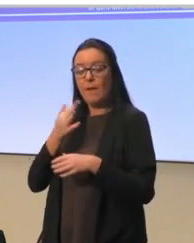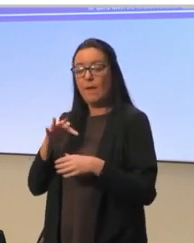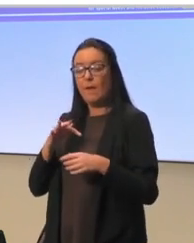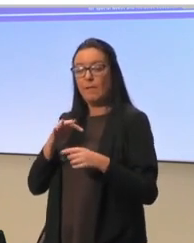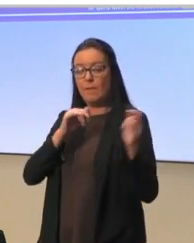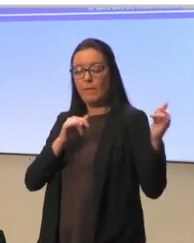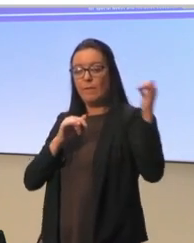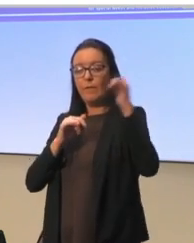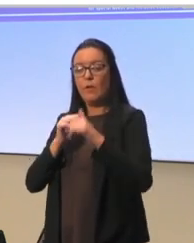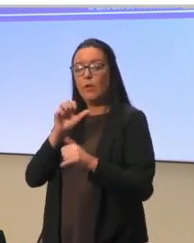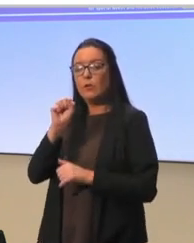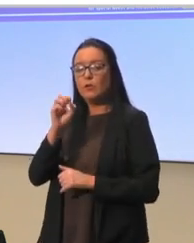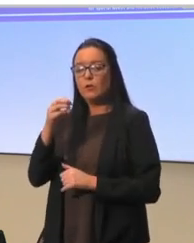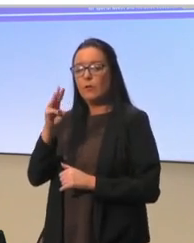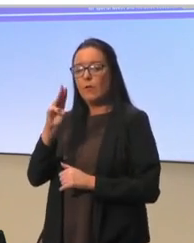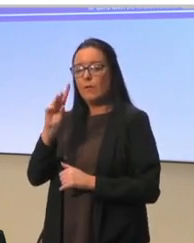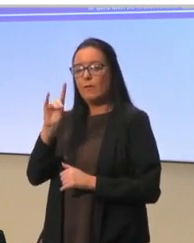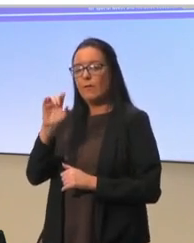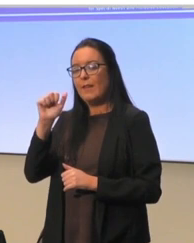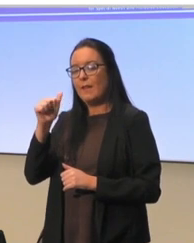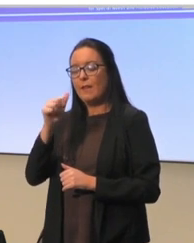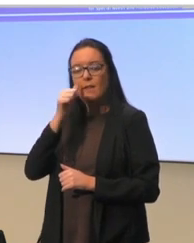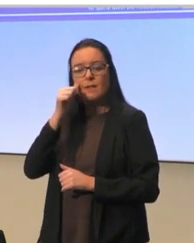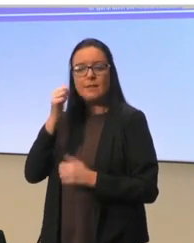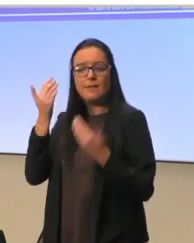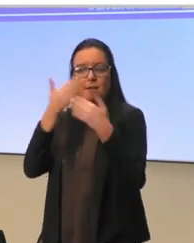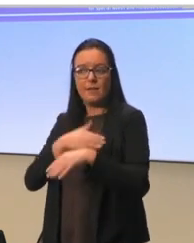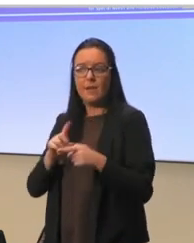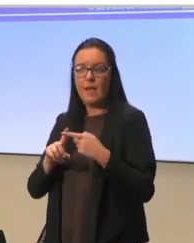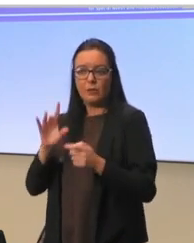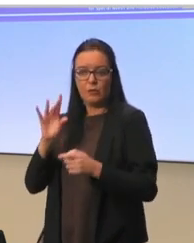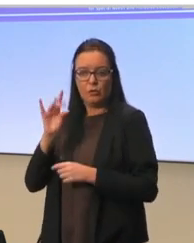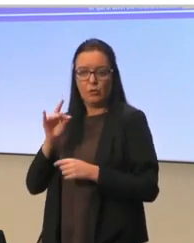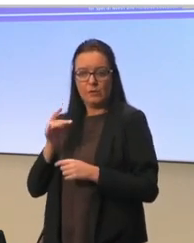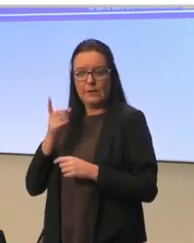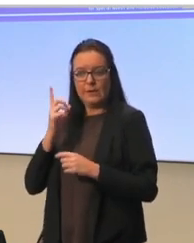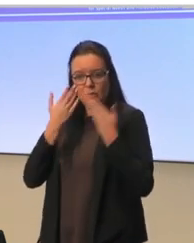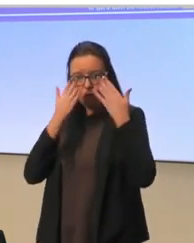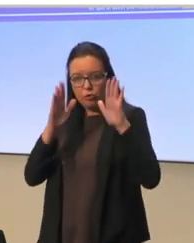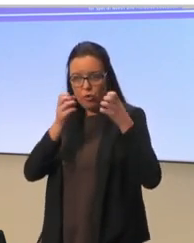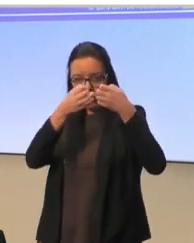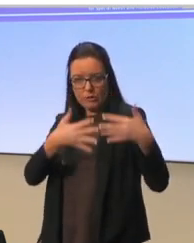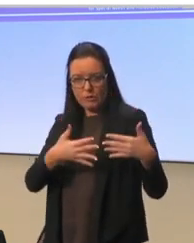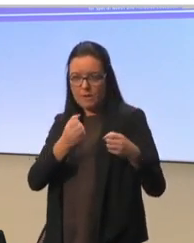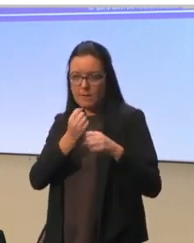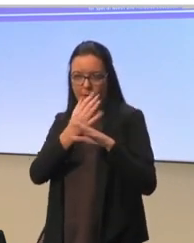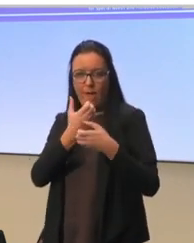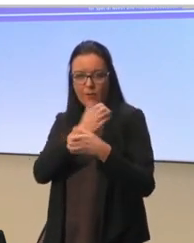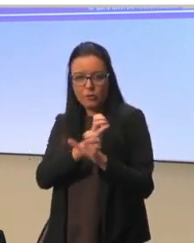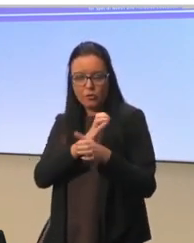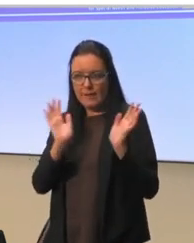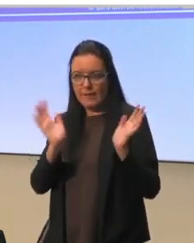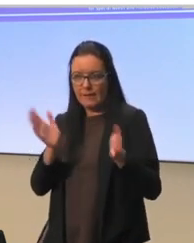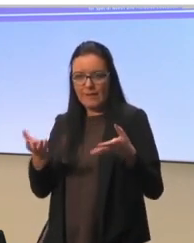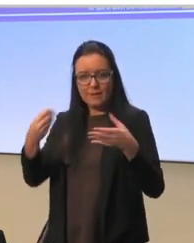evening. And then Tuesday we have presented these results to all the countries that have participated. And we wanted them to